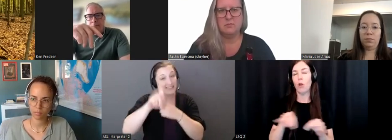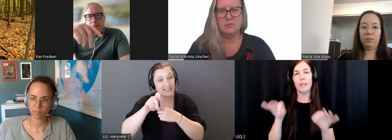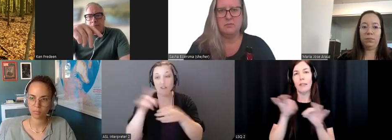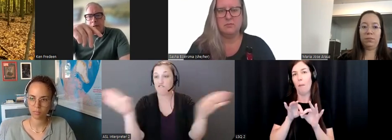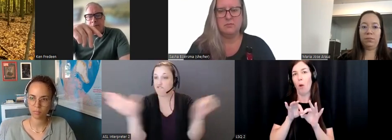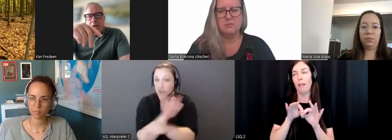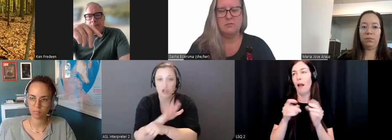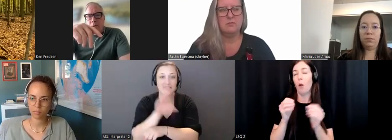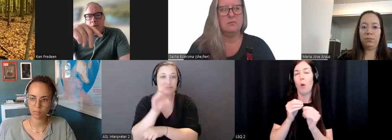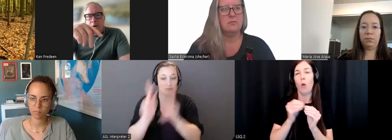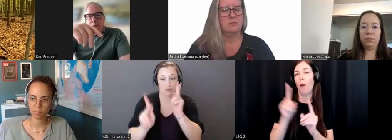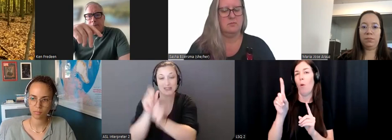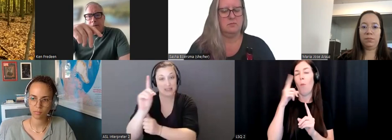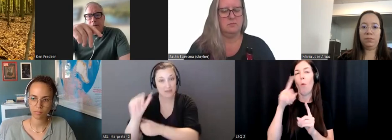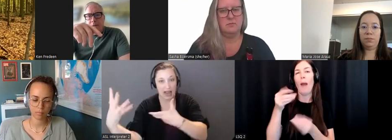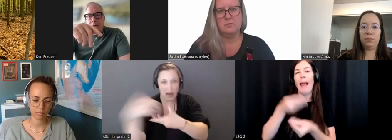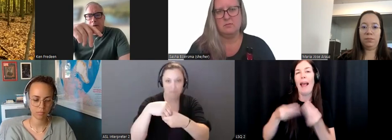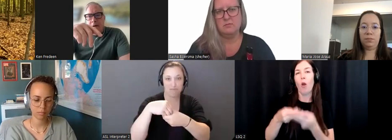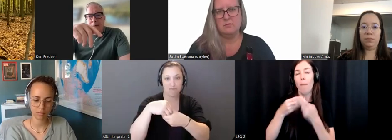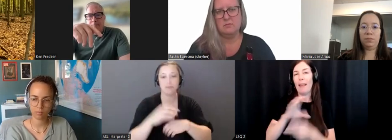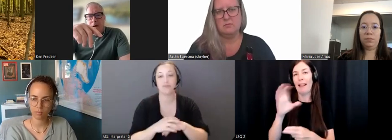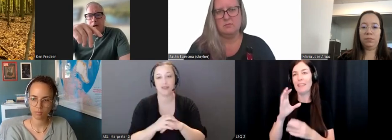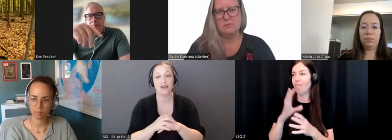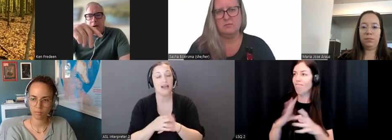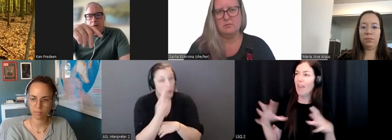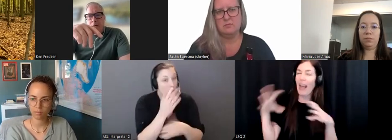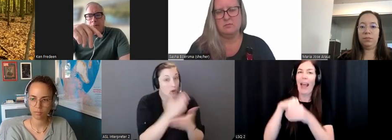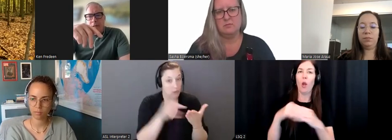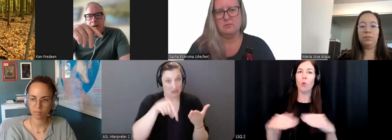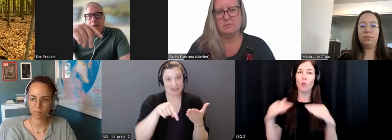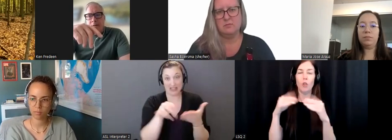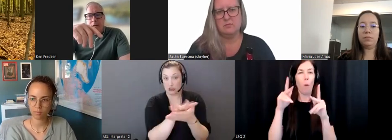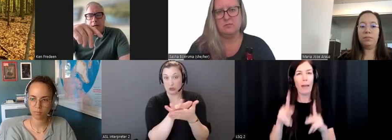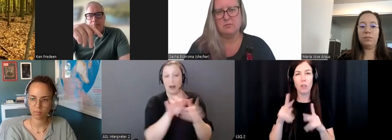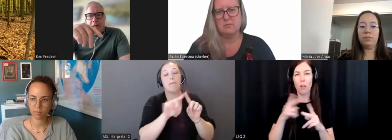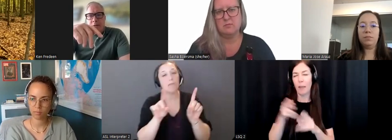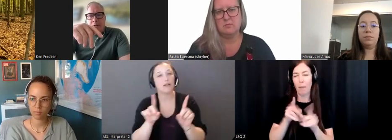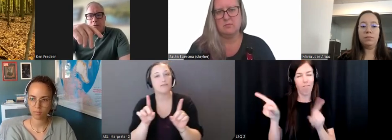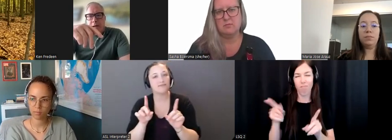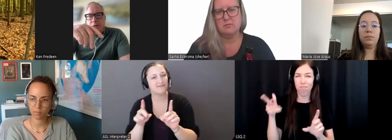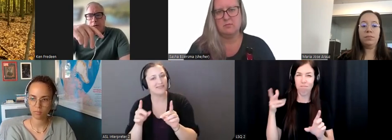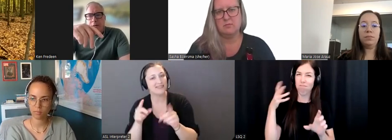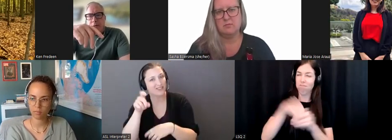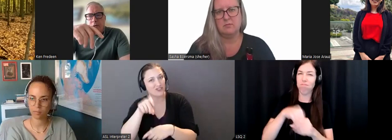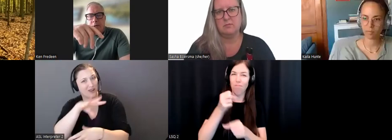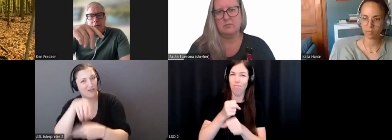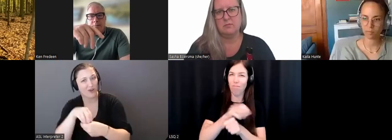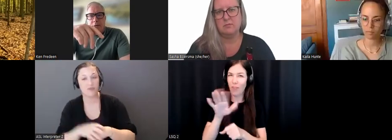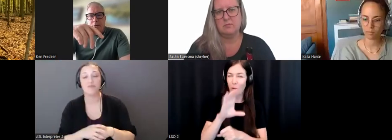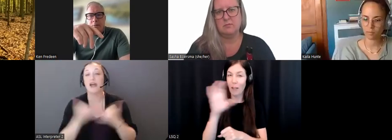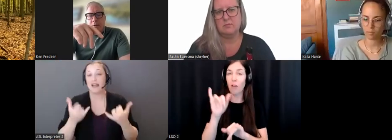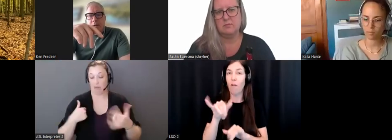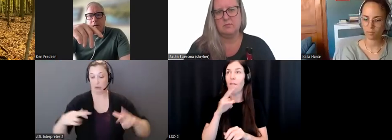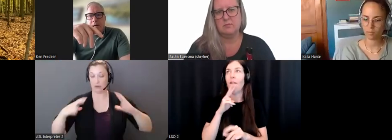one part of it, but it's a very important part of it. I am now retired. I am managing director at the Return on